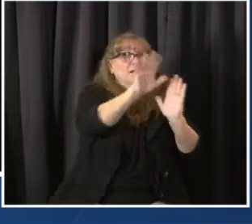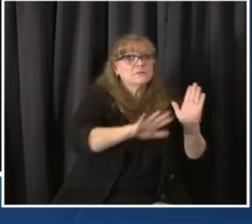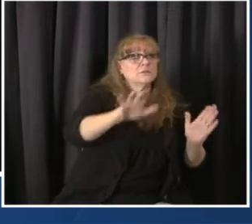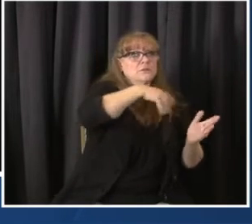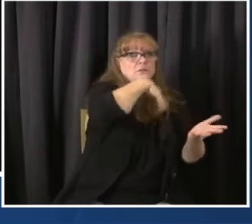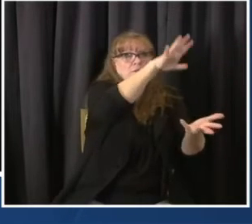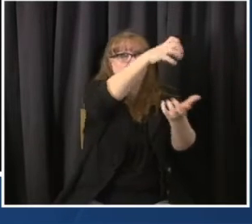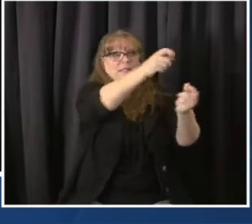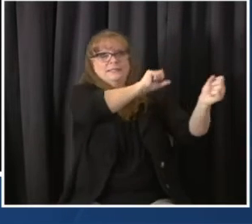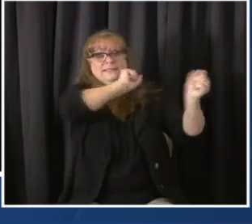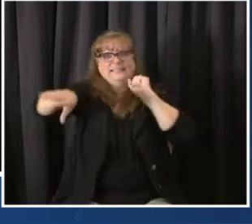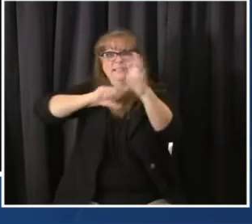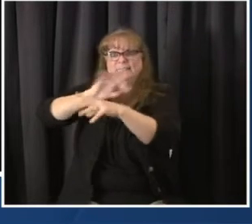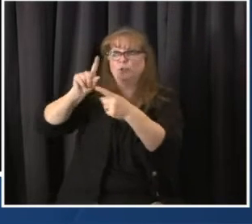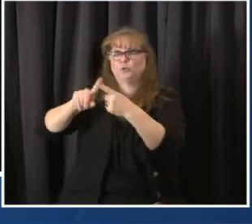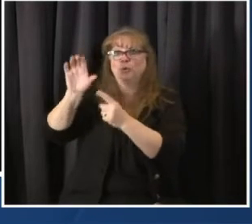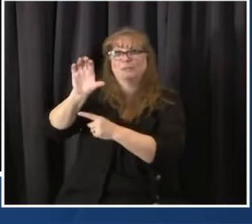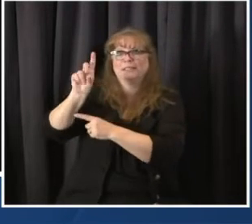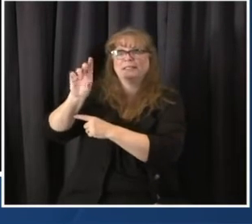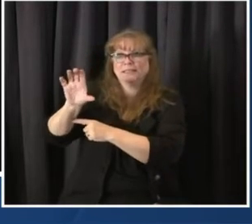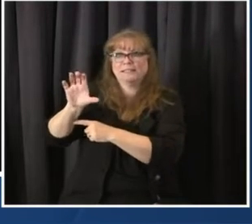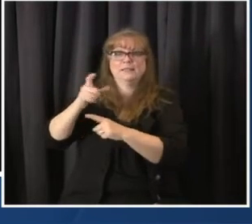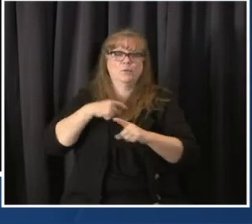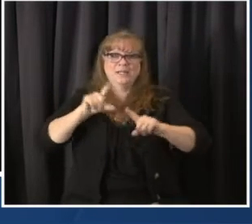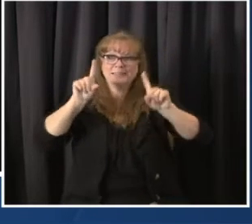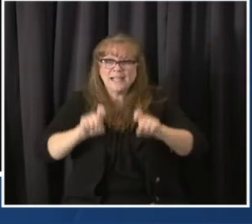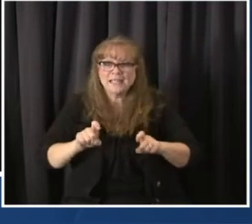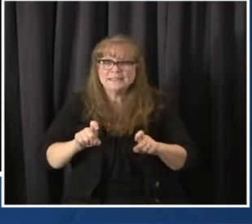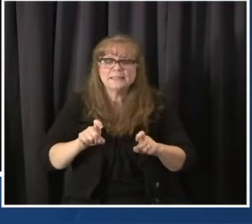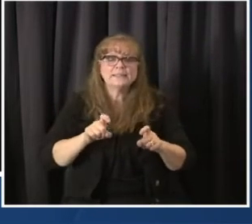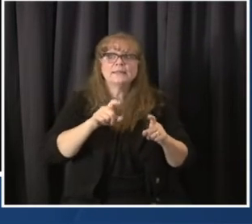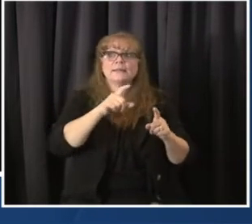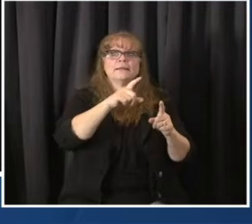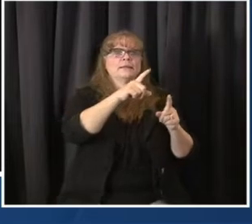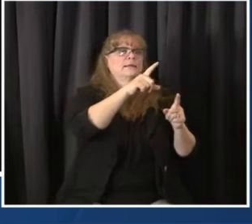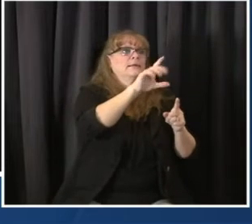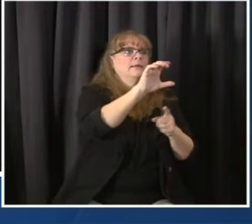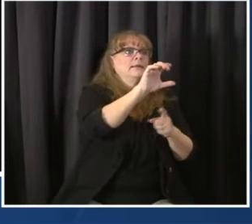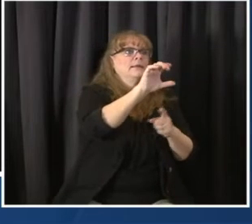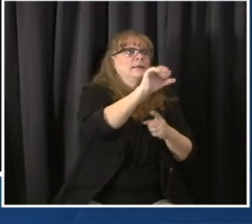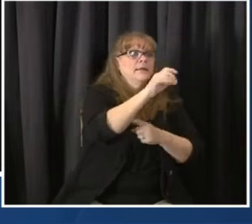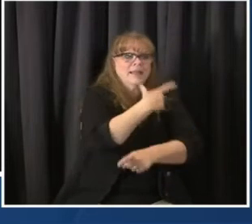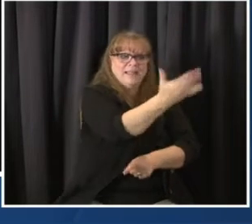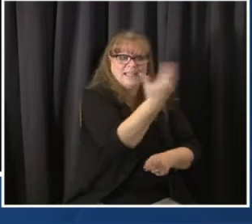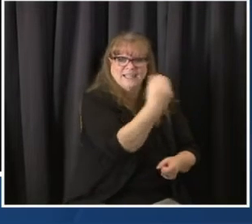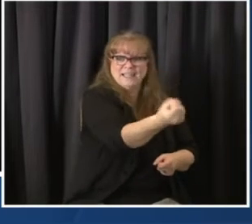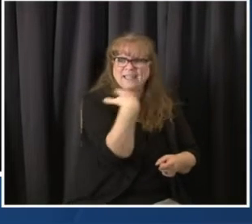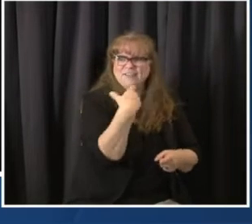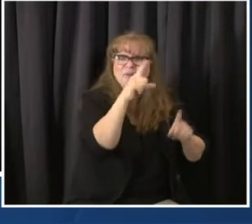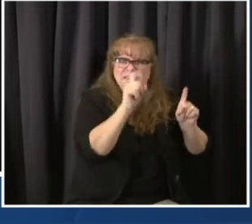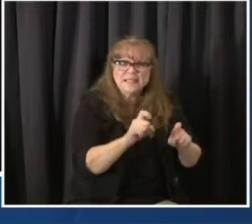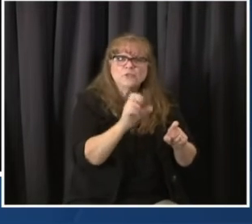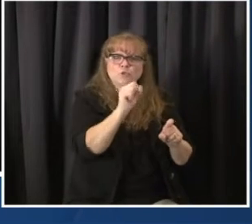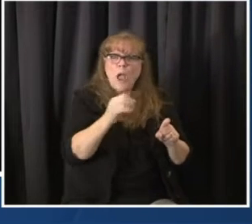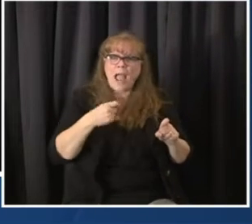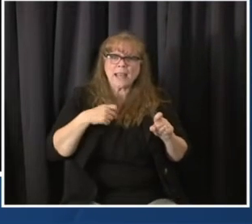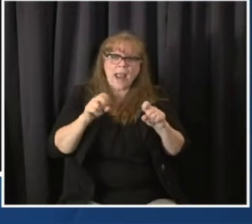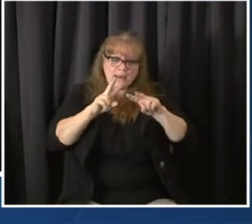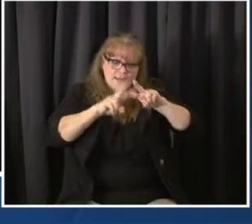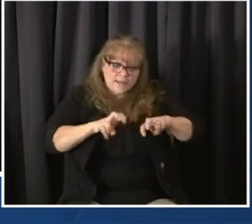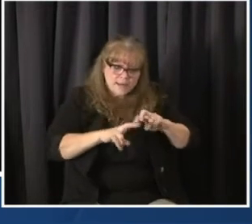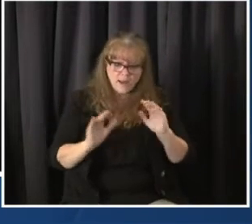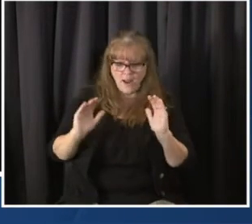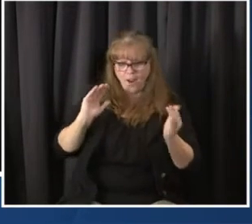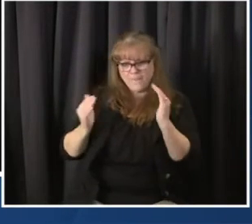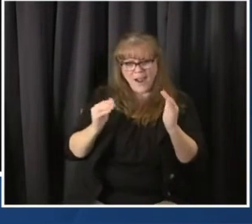are going to be routinely sent to the state laboratory so that the state laboratory can really see a wide sample of